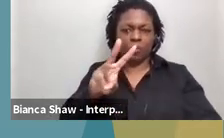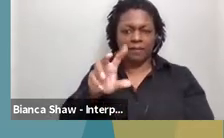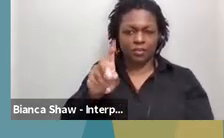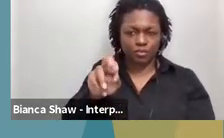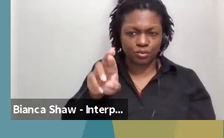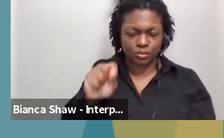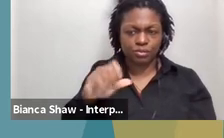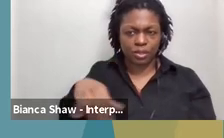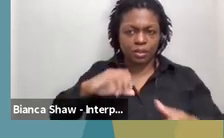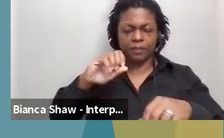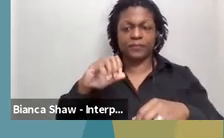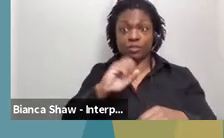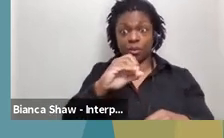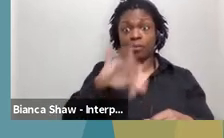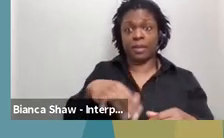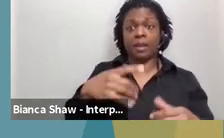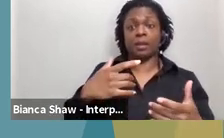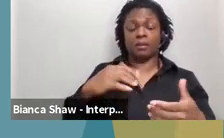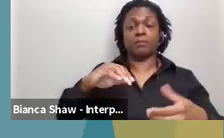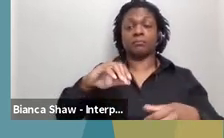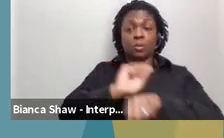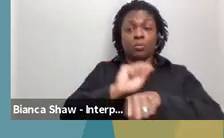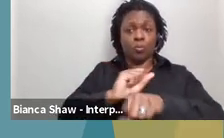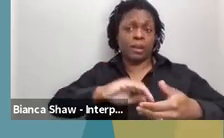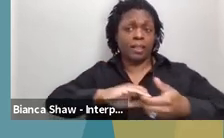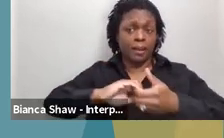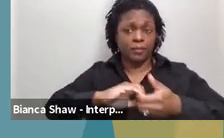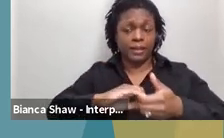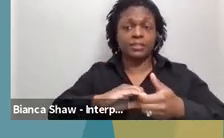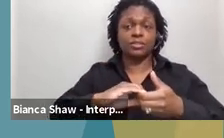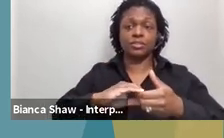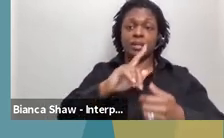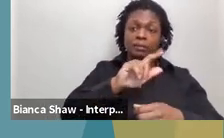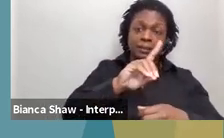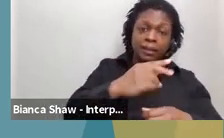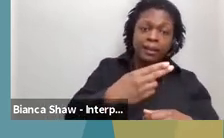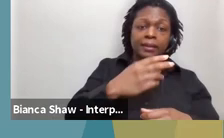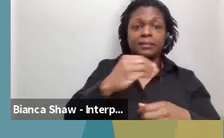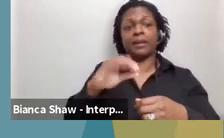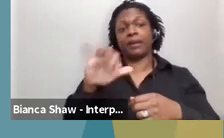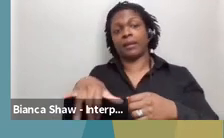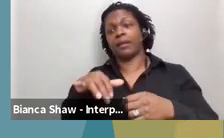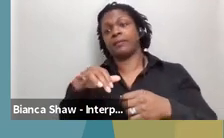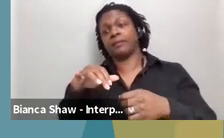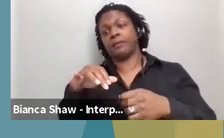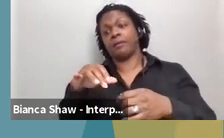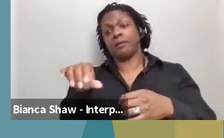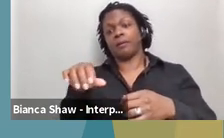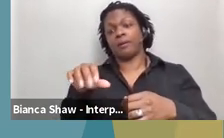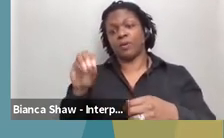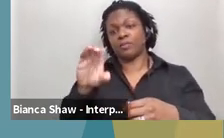with our program offices to be able to support persons with disabilities and seniors across our state.